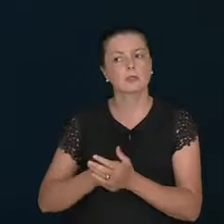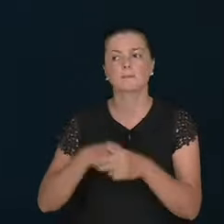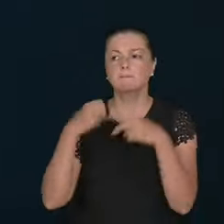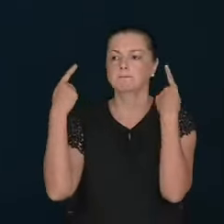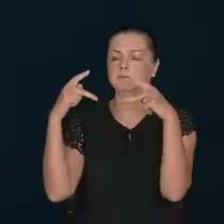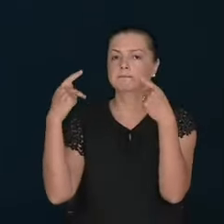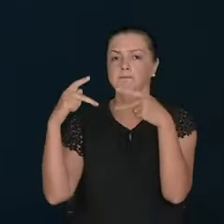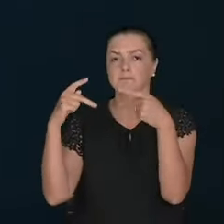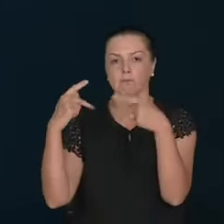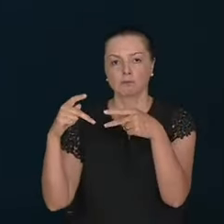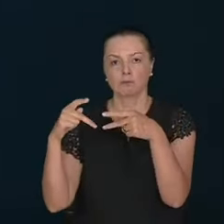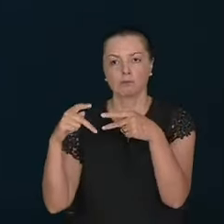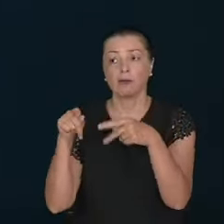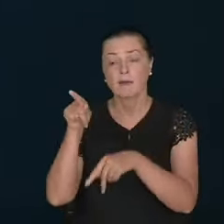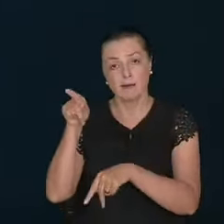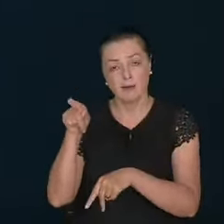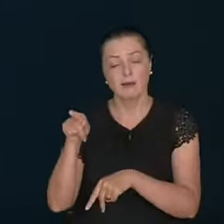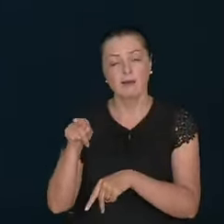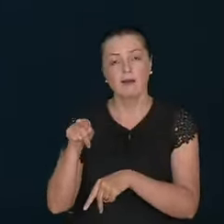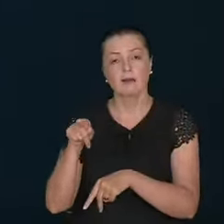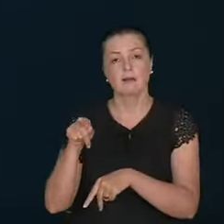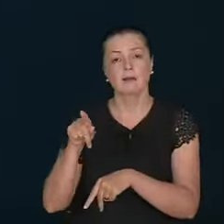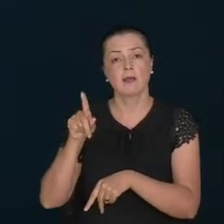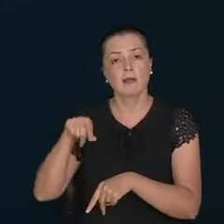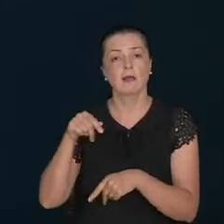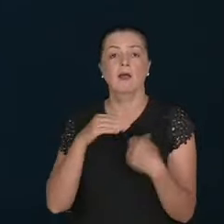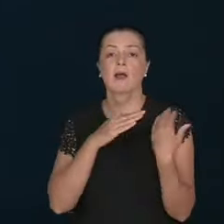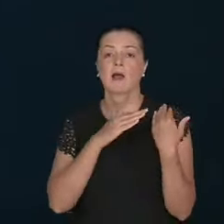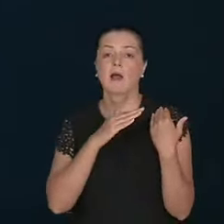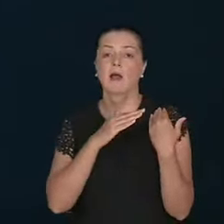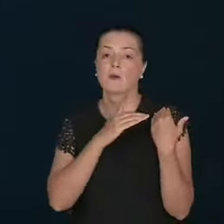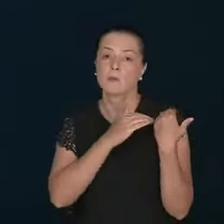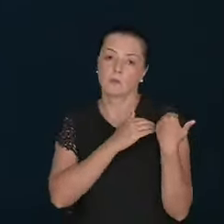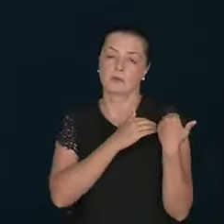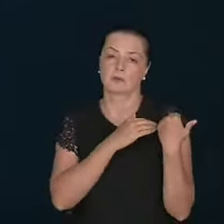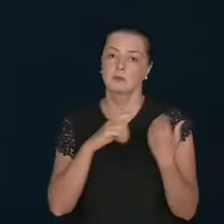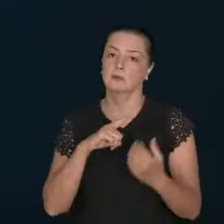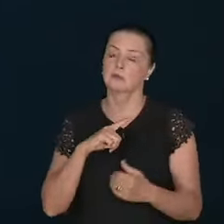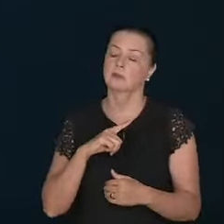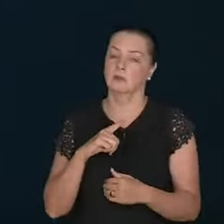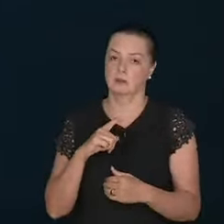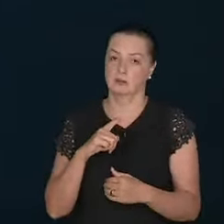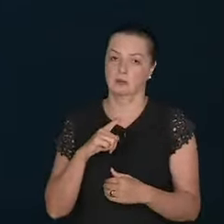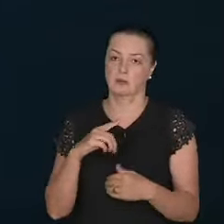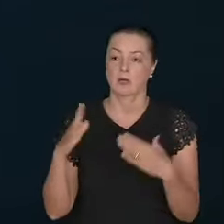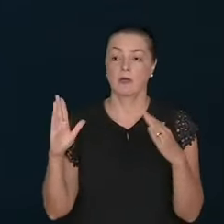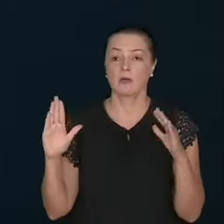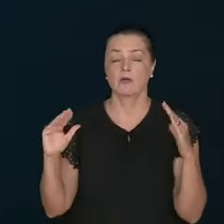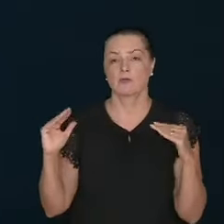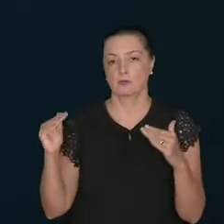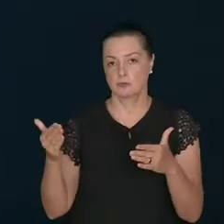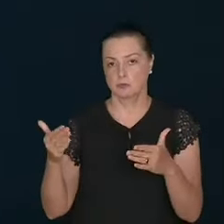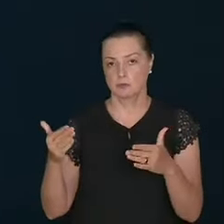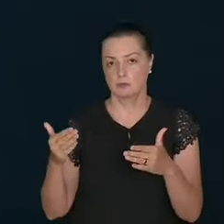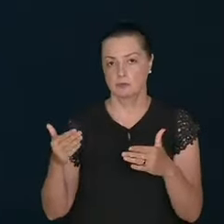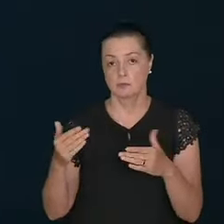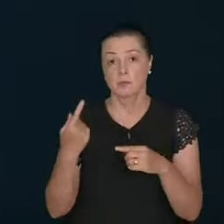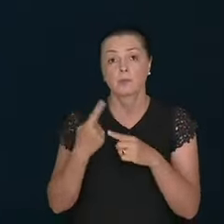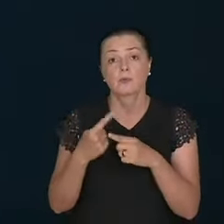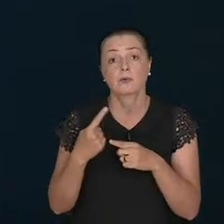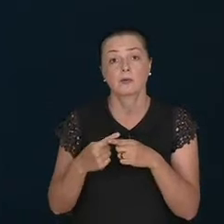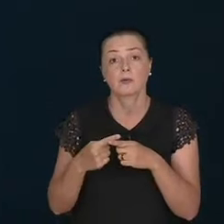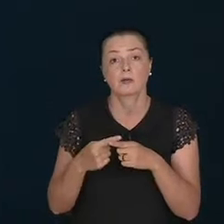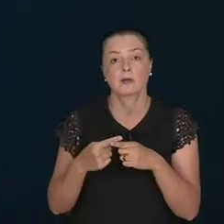angels. And because they are the angels, they have the warranty, the guarantee of the Word of God